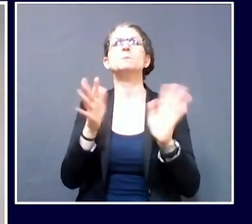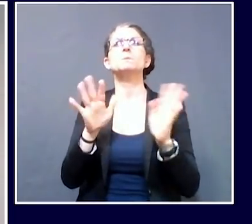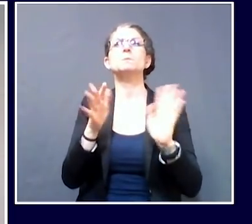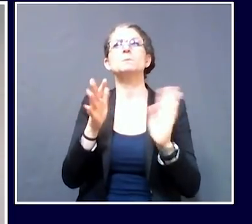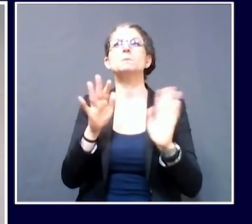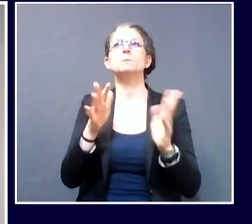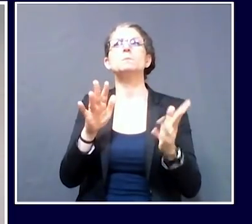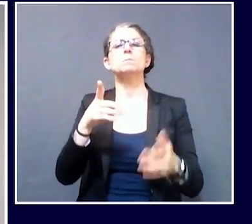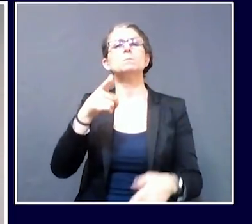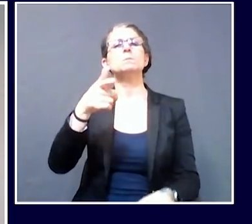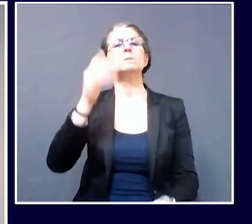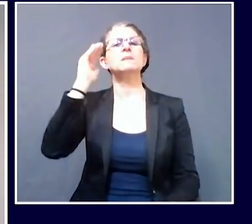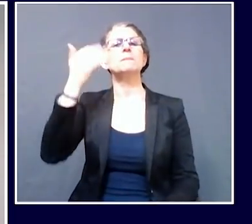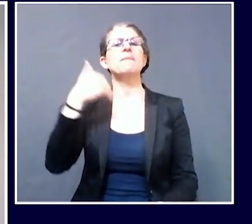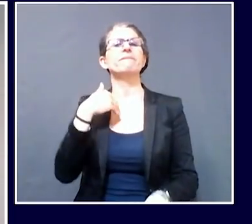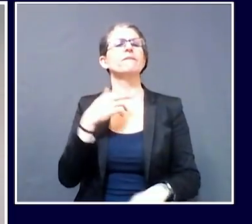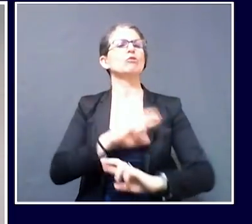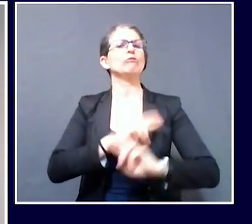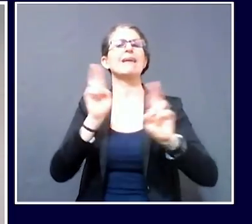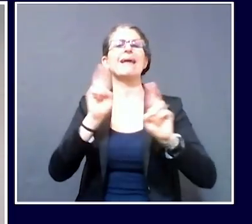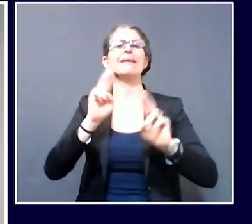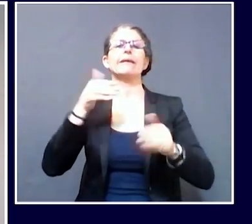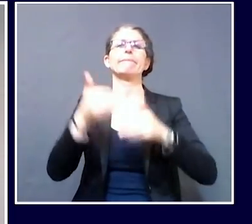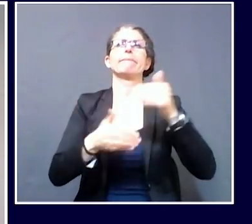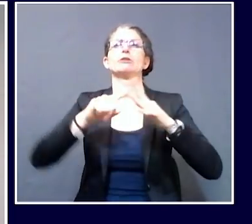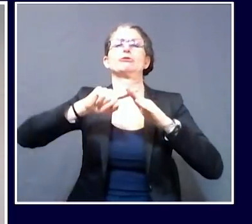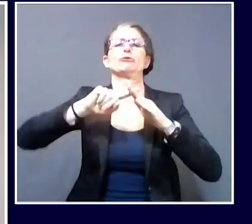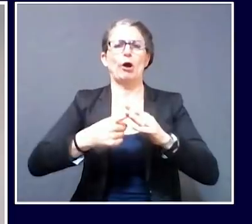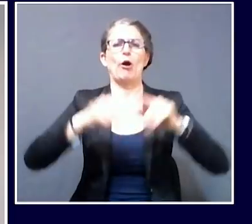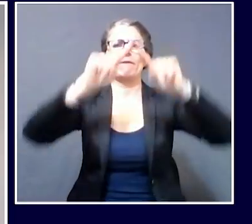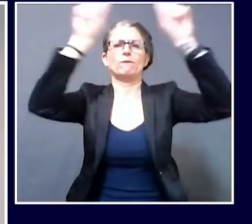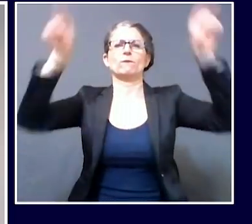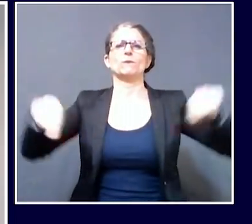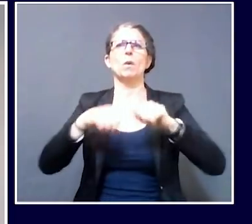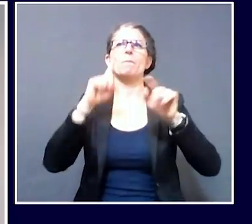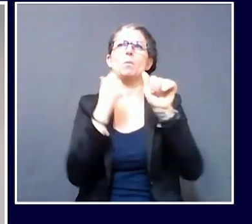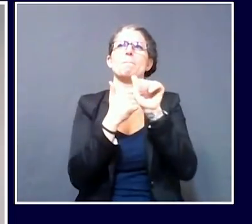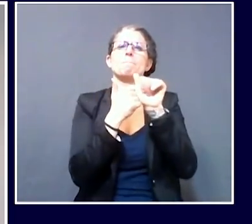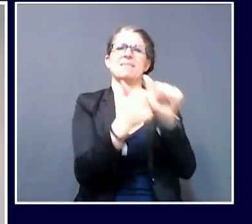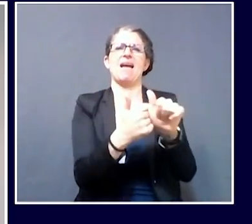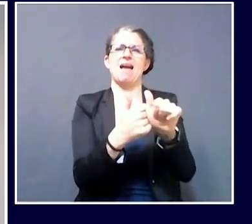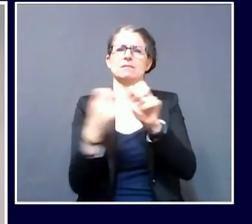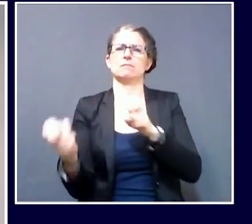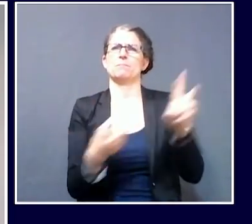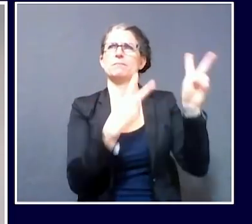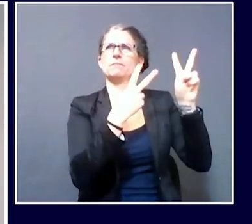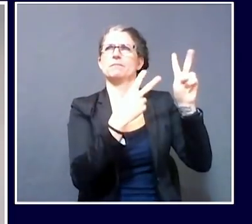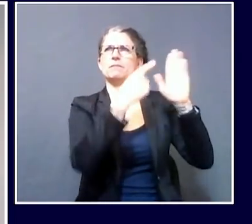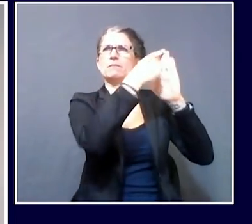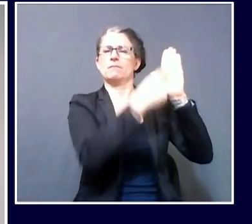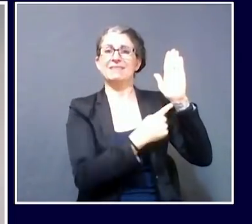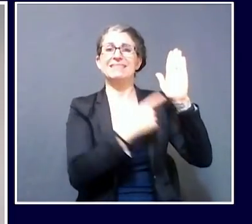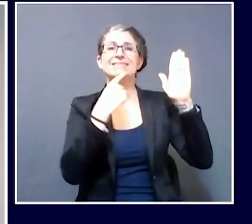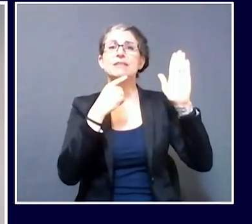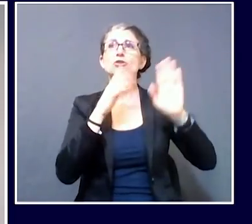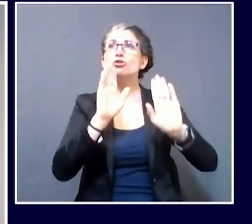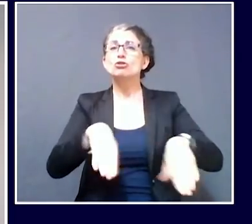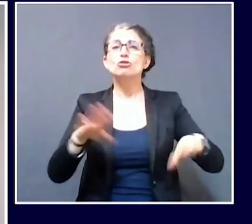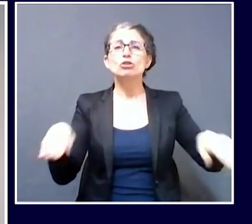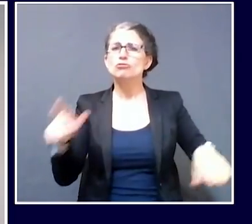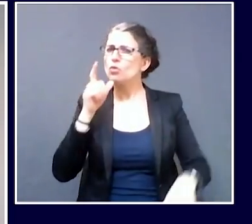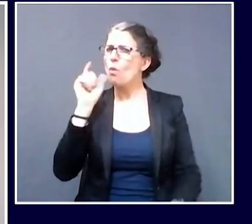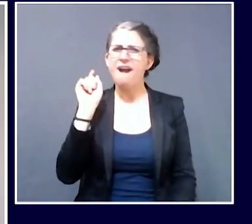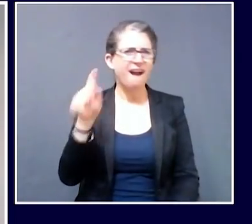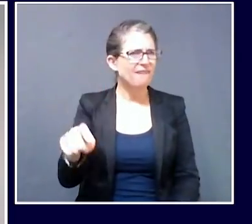seems to indicate, and correct me if I'm wrong, that children are not required to get a test in the low of quarantine, even though